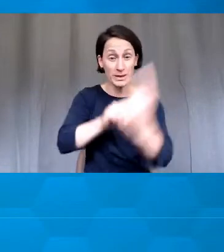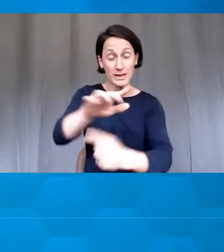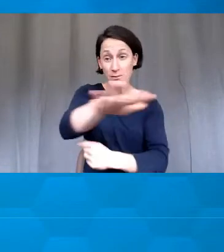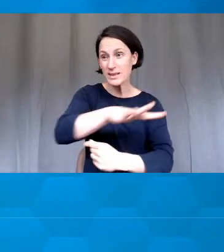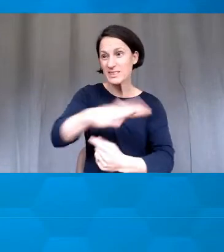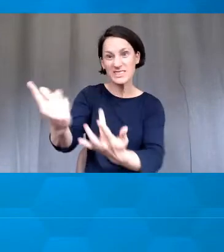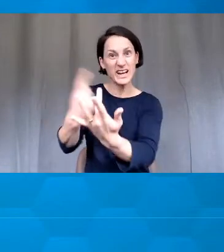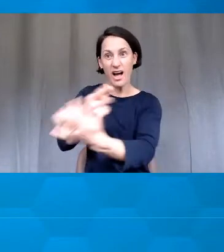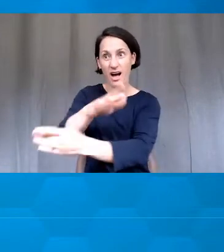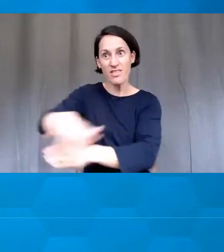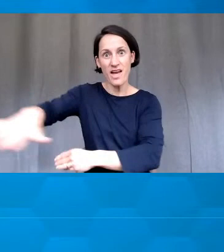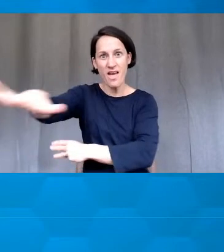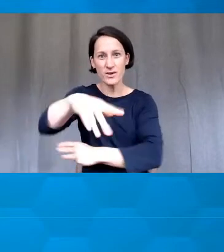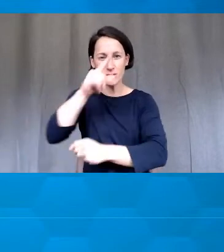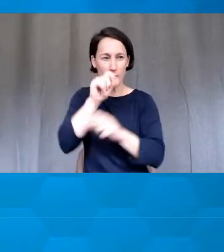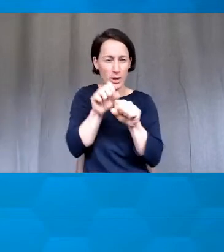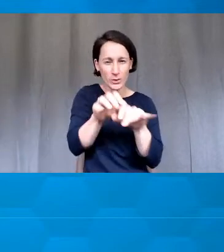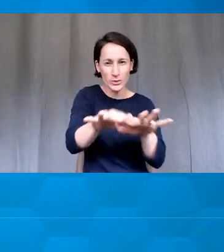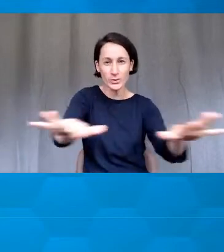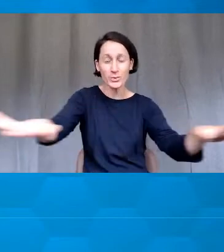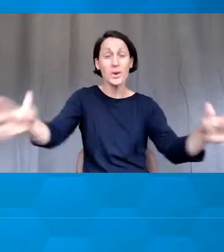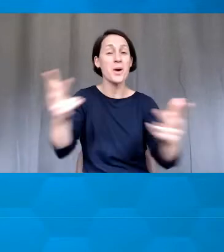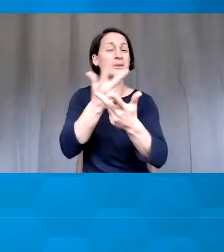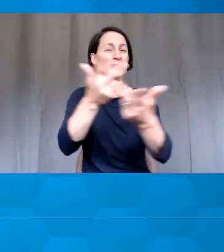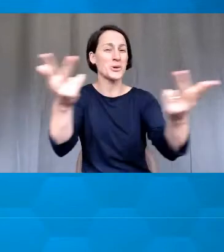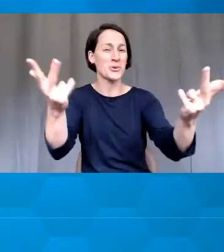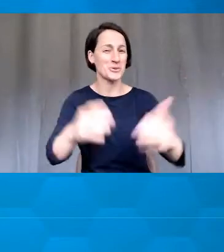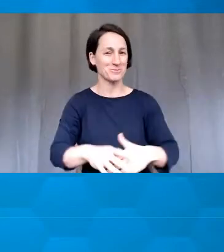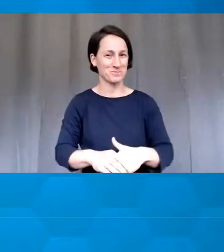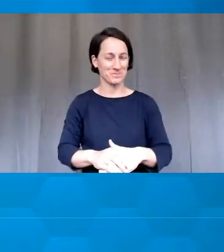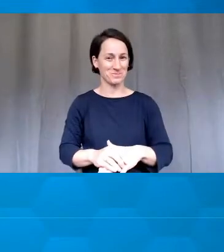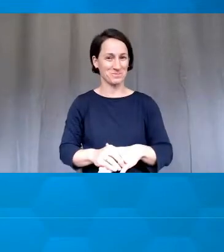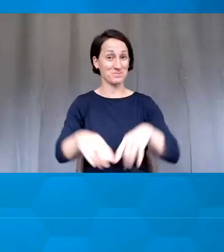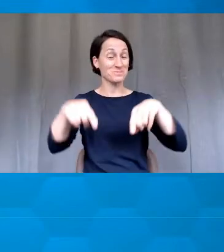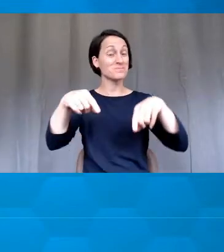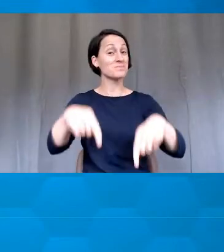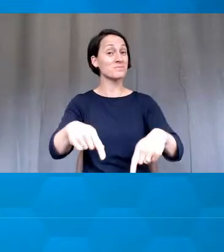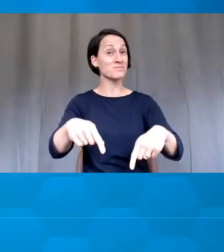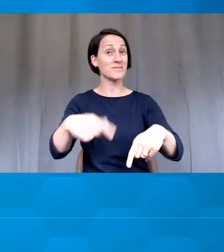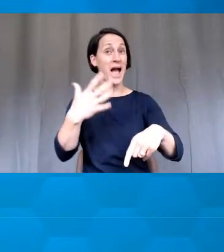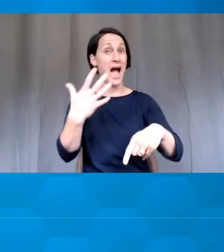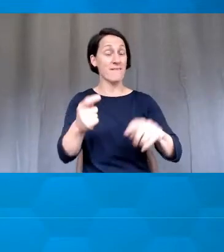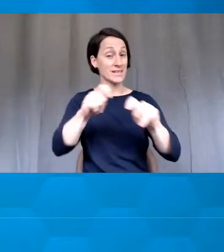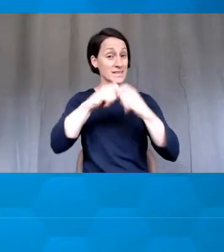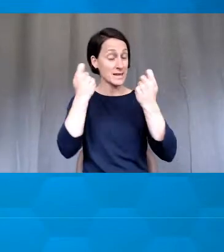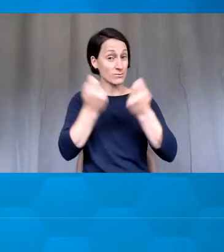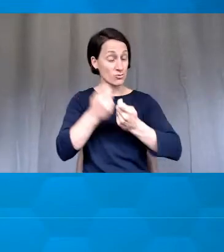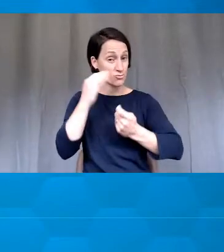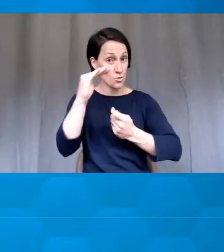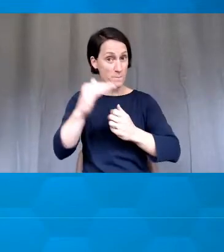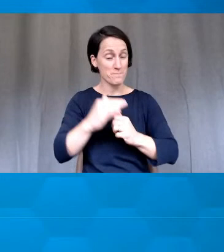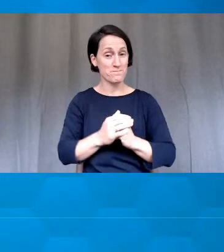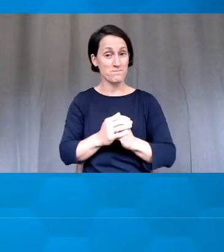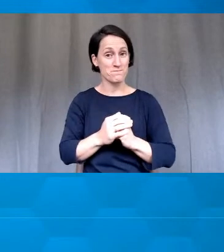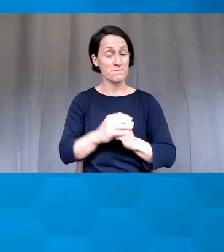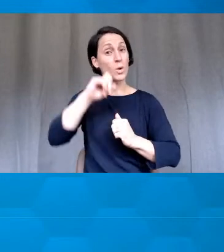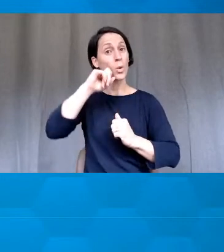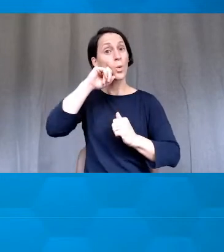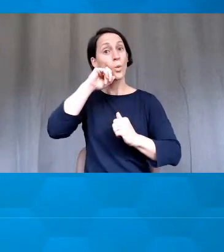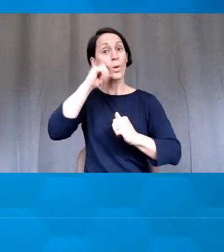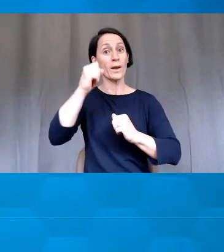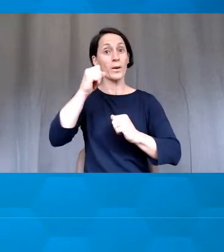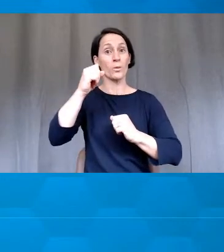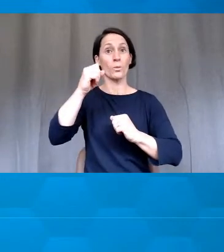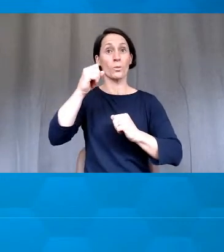Let me take you for a quick tour. Here we've got the teams room where we developed an innovative wall